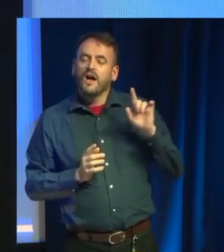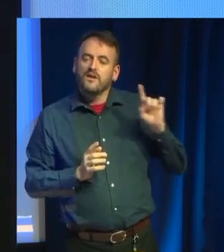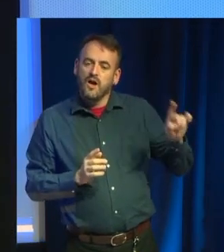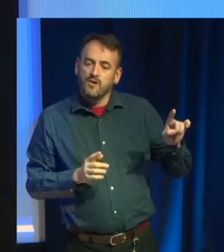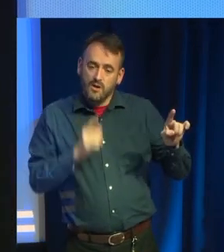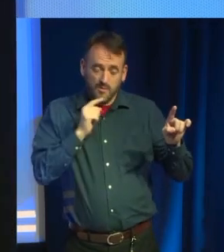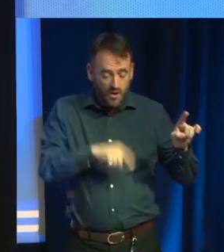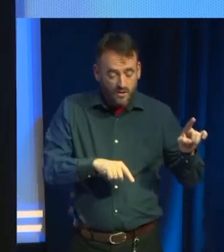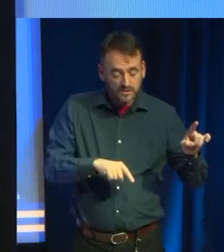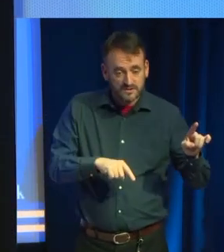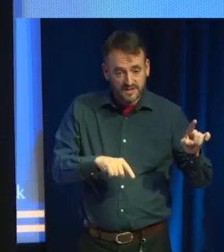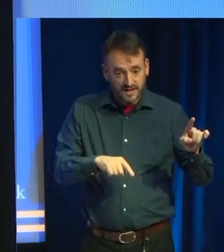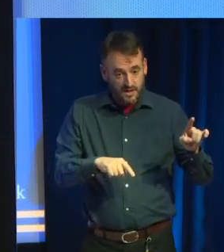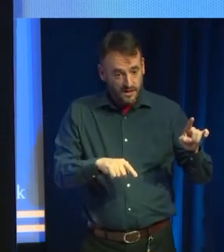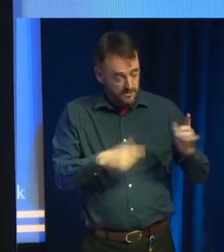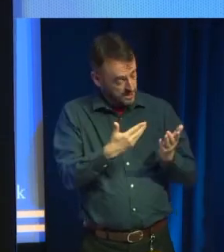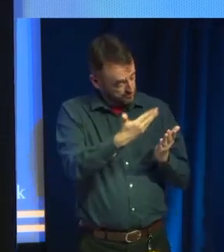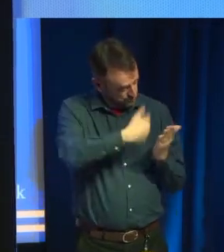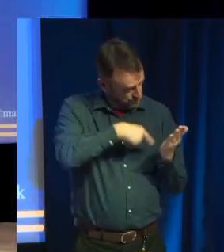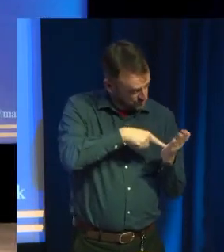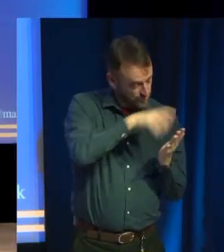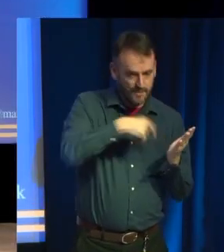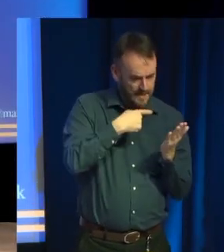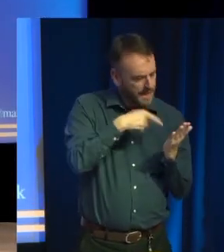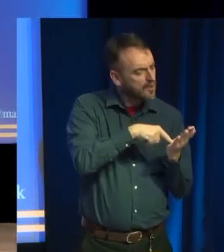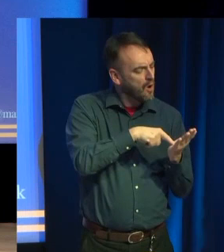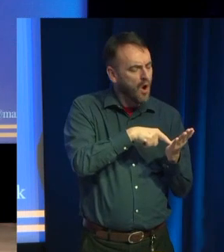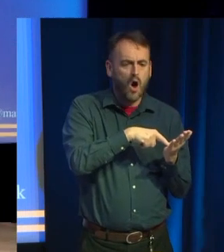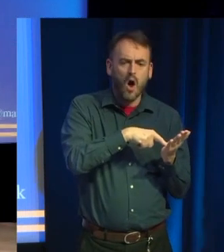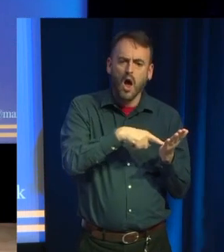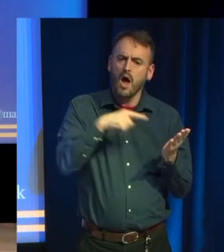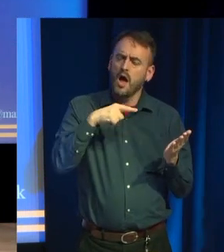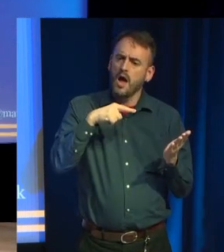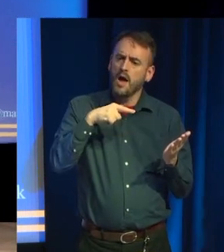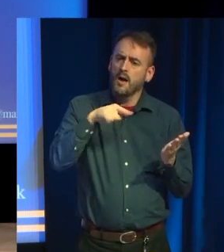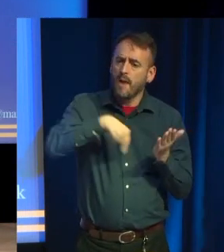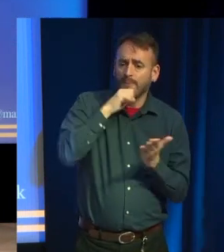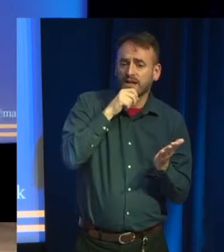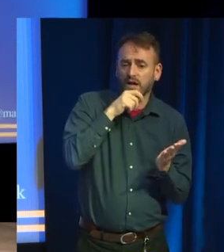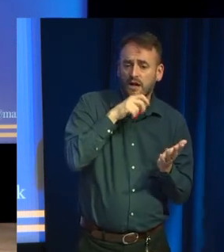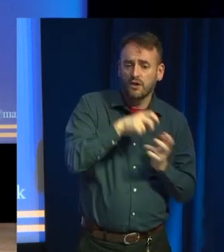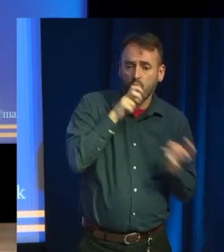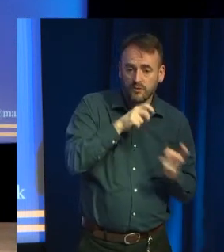effect, I will actually get them to say the word yawn. pal. Seen one of these? It's oxygen.